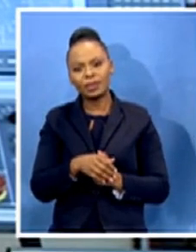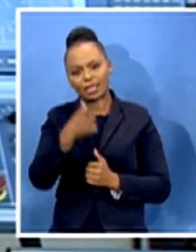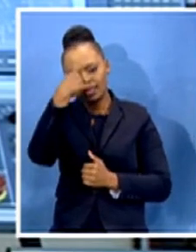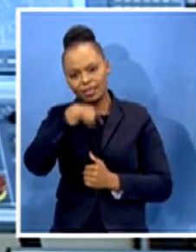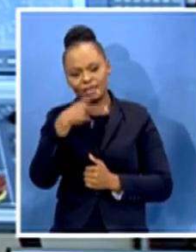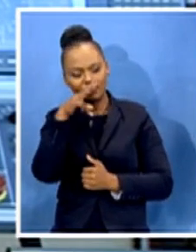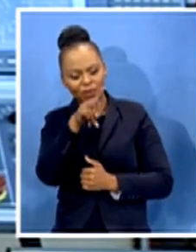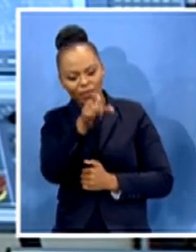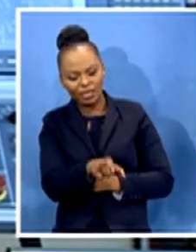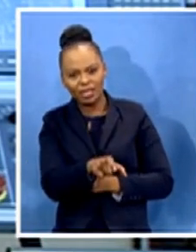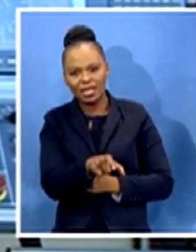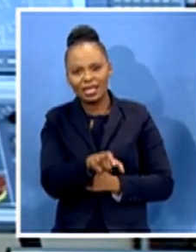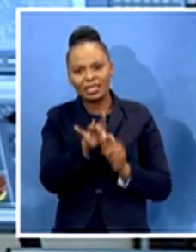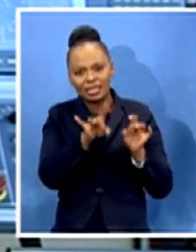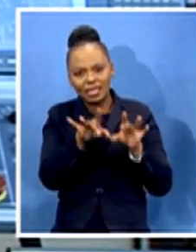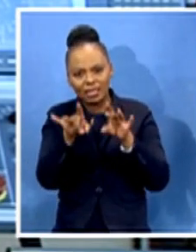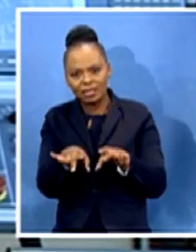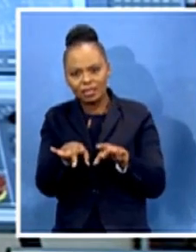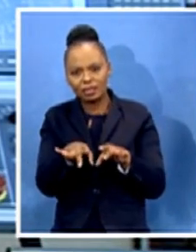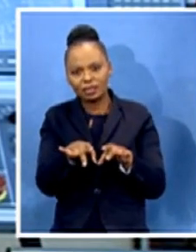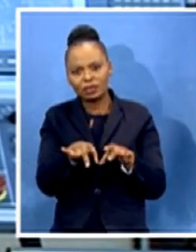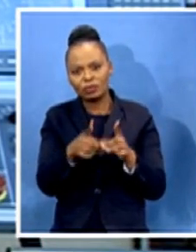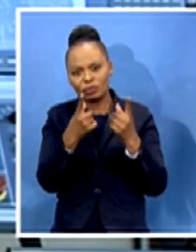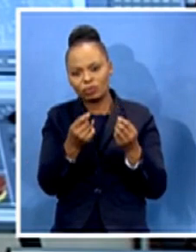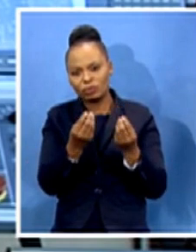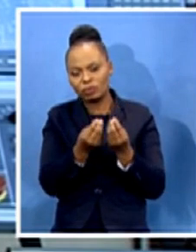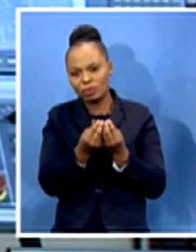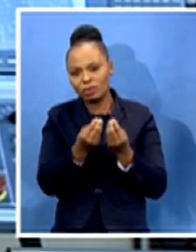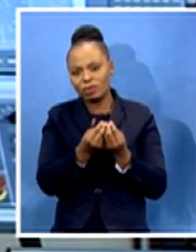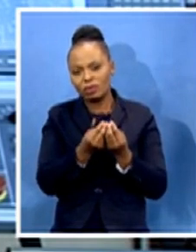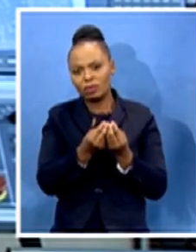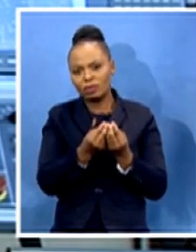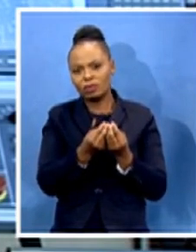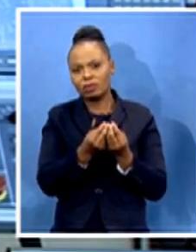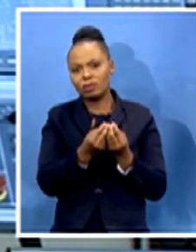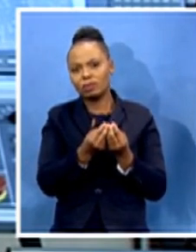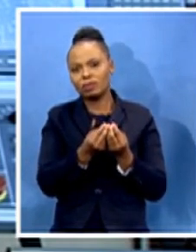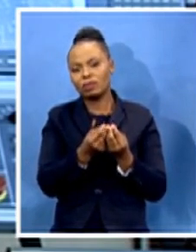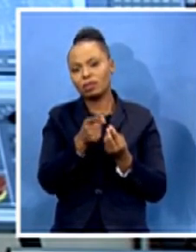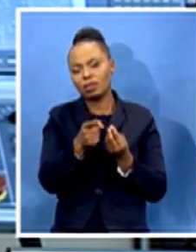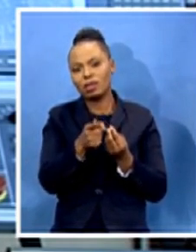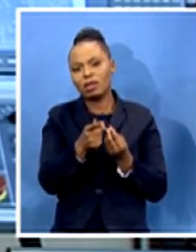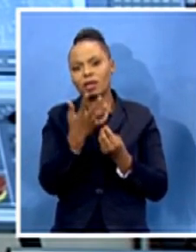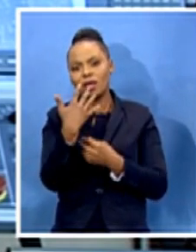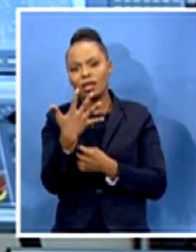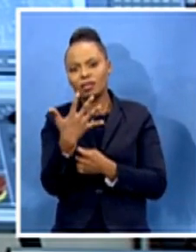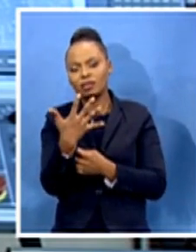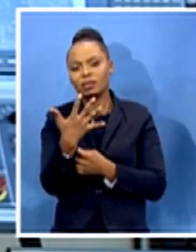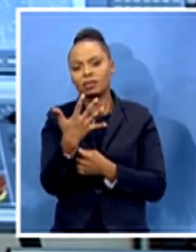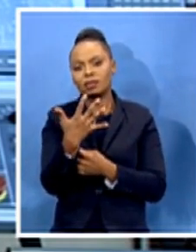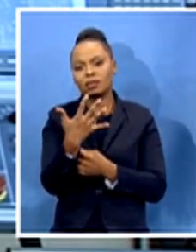could do easily because obviously we have our hands. And it just shows